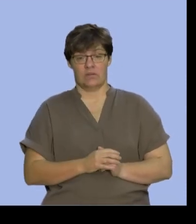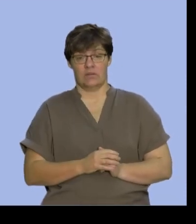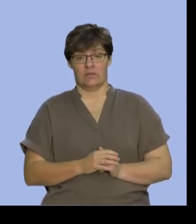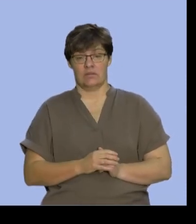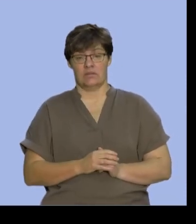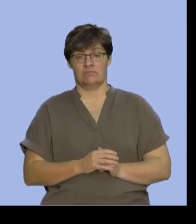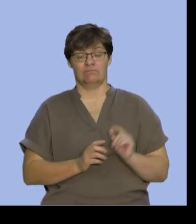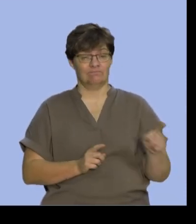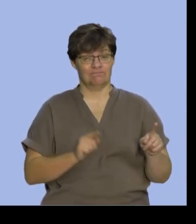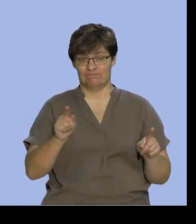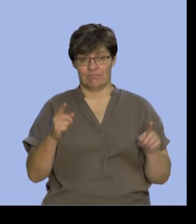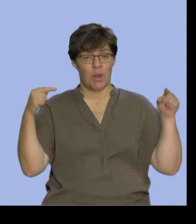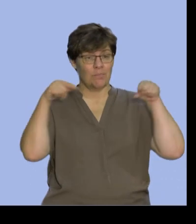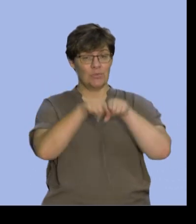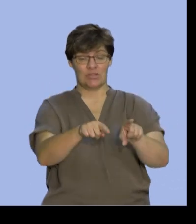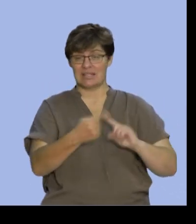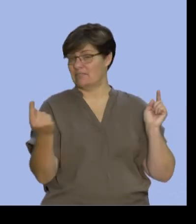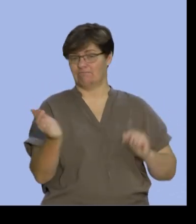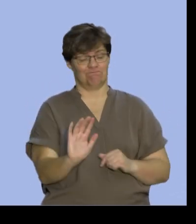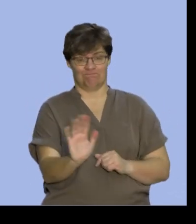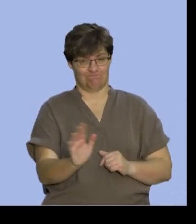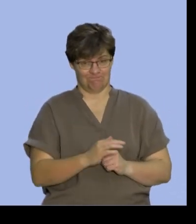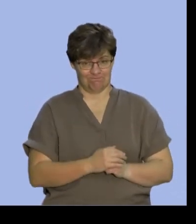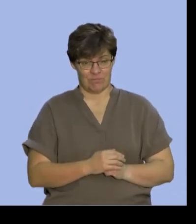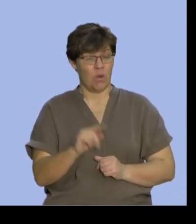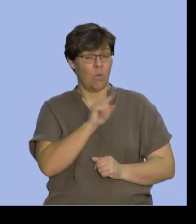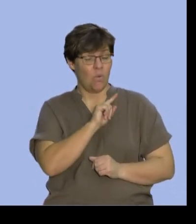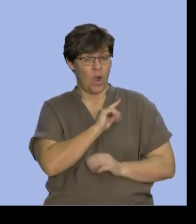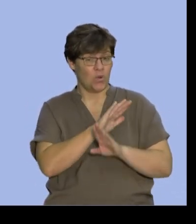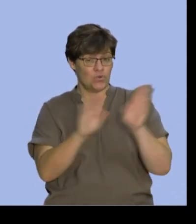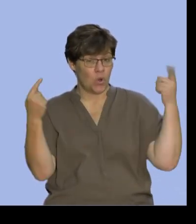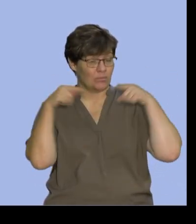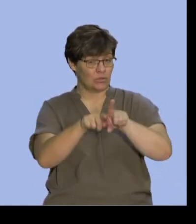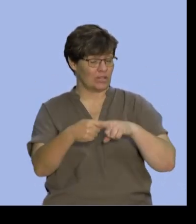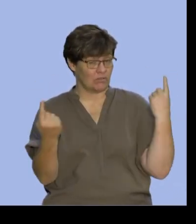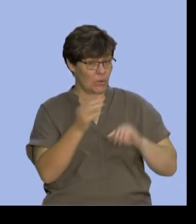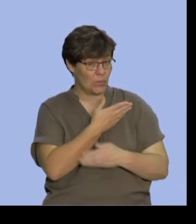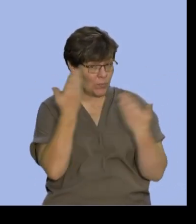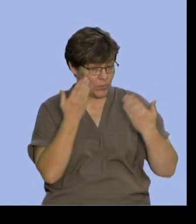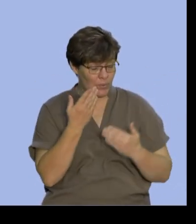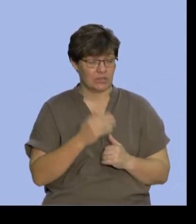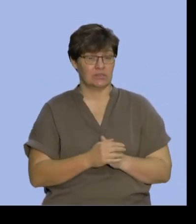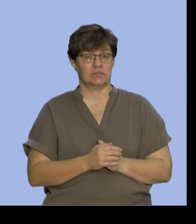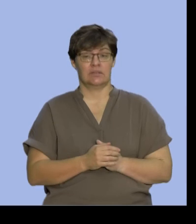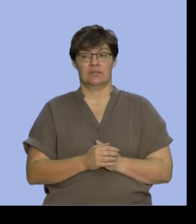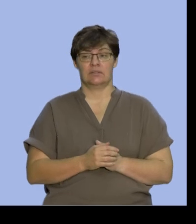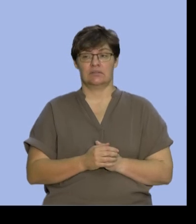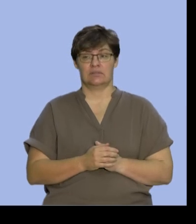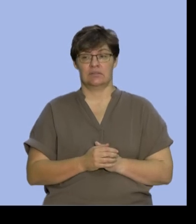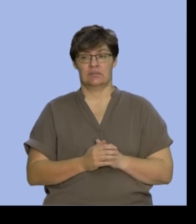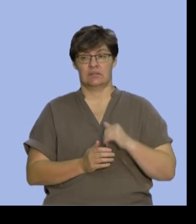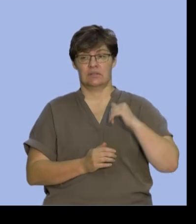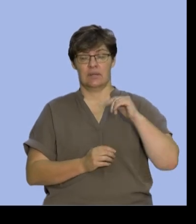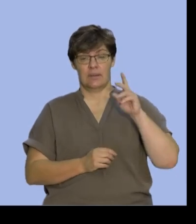these are not mutually exclusive and because they're not mutually exclusive B C